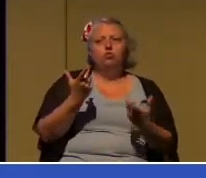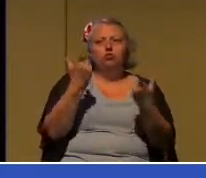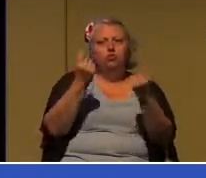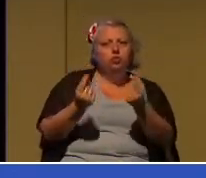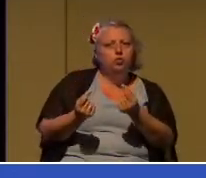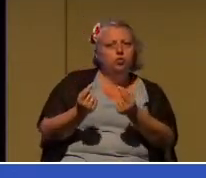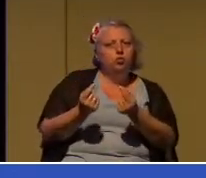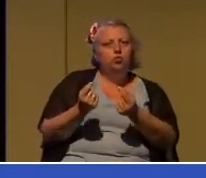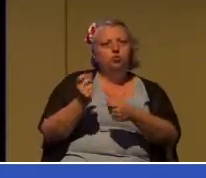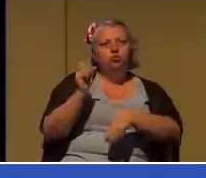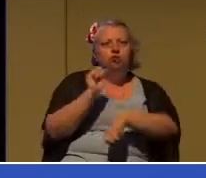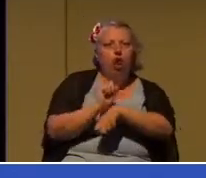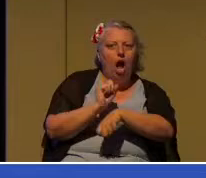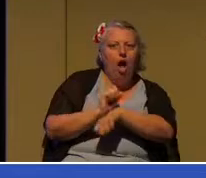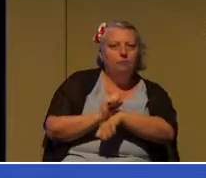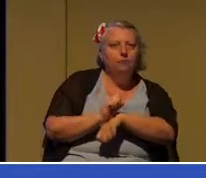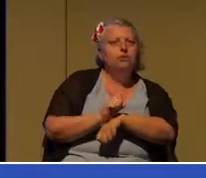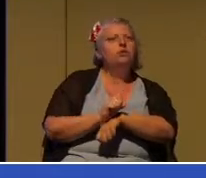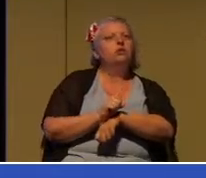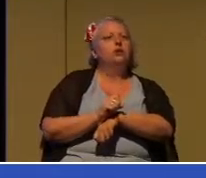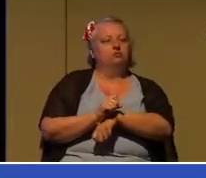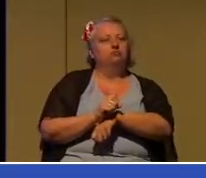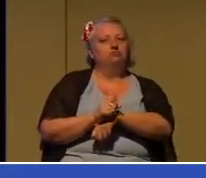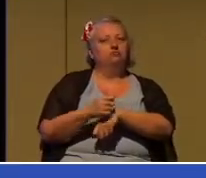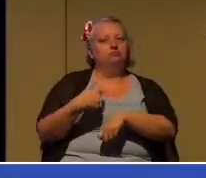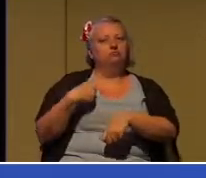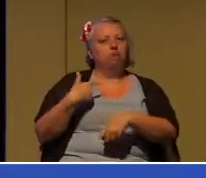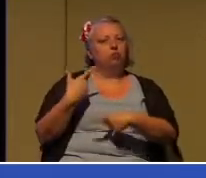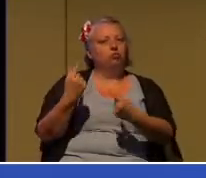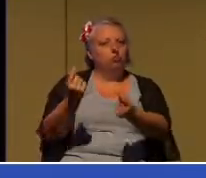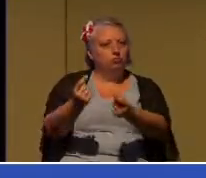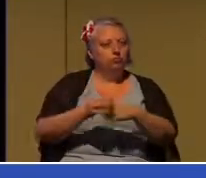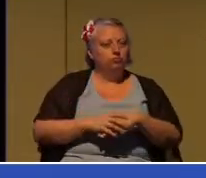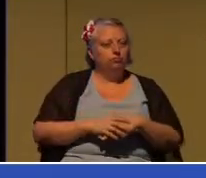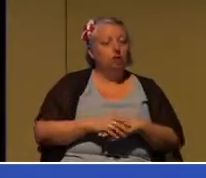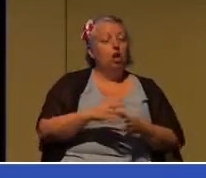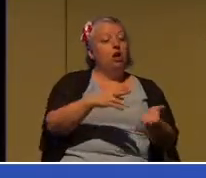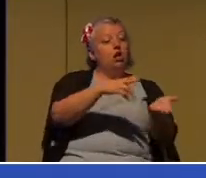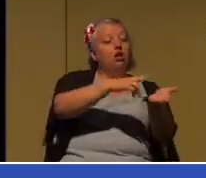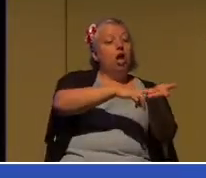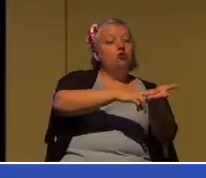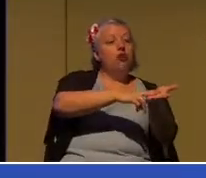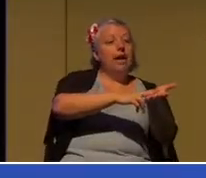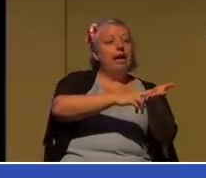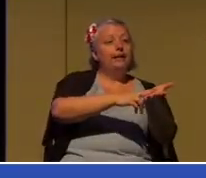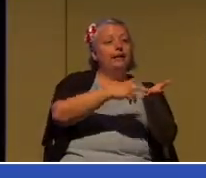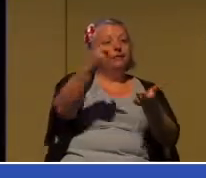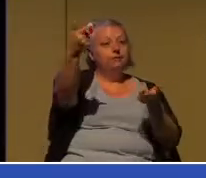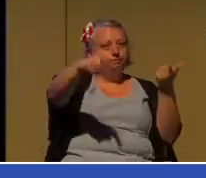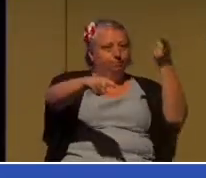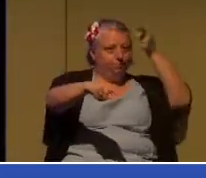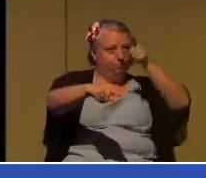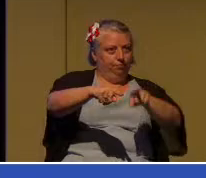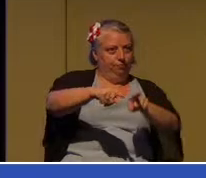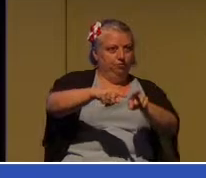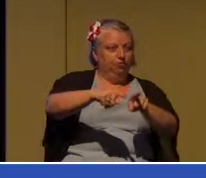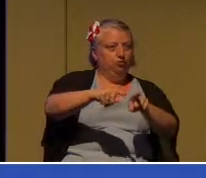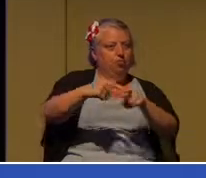A contract is based on mutual responsibilities. It may be informal,